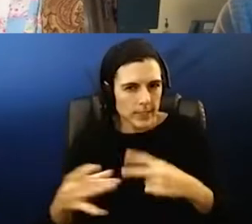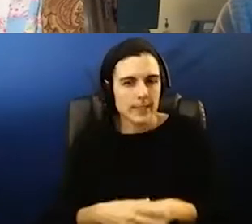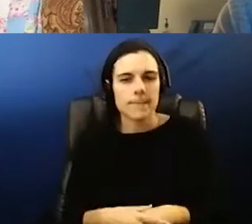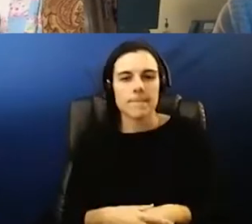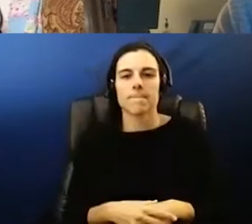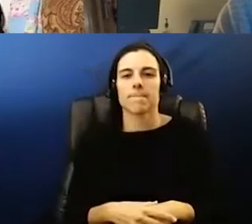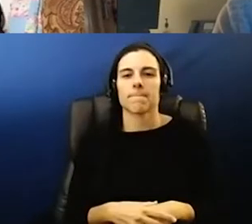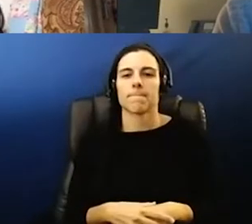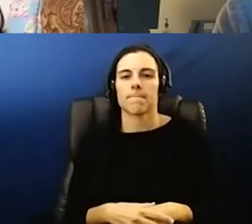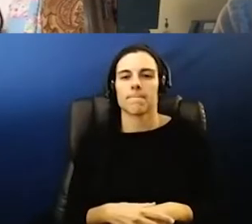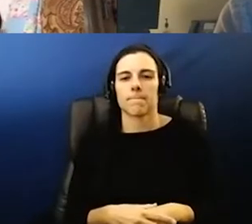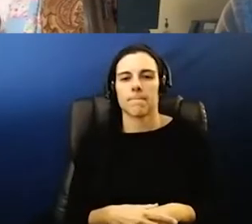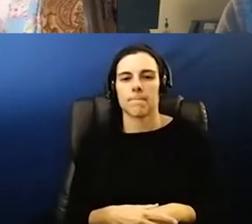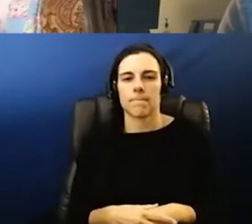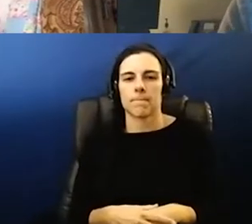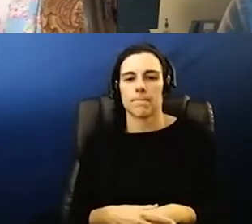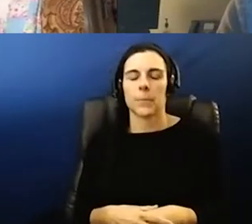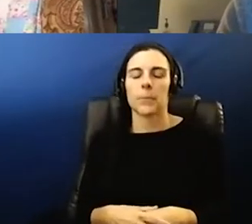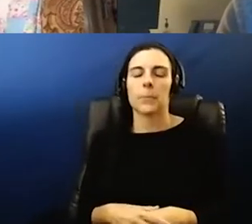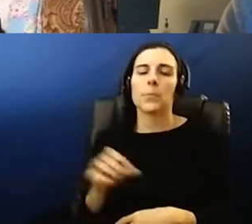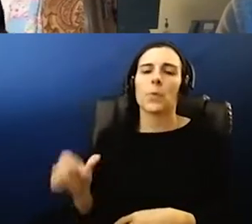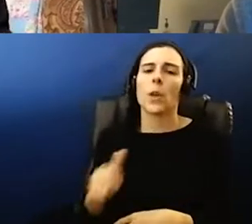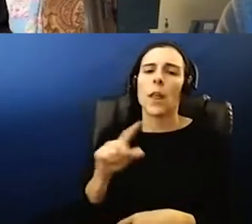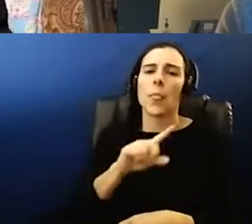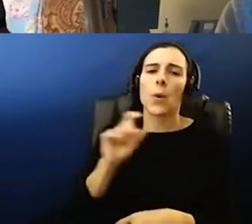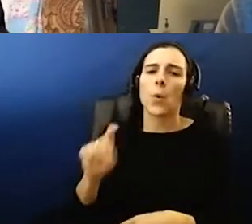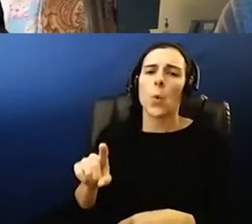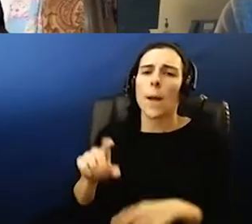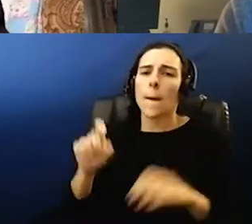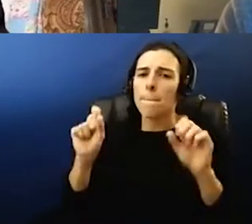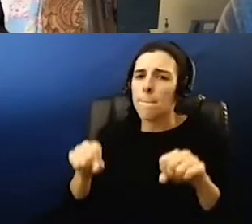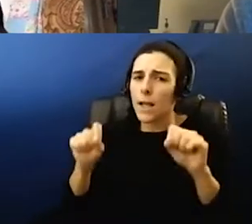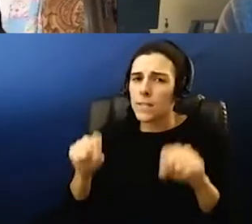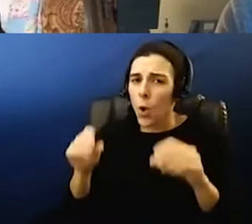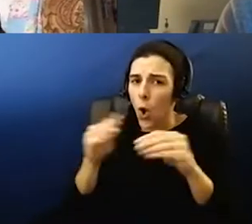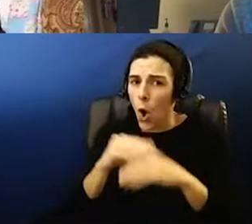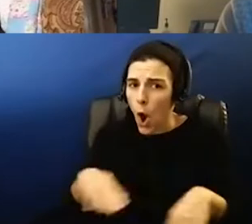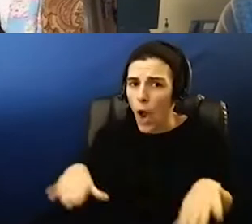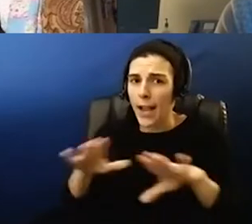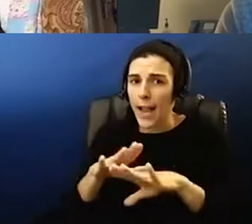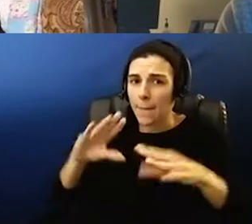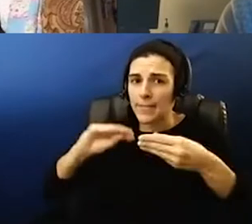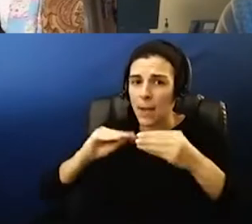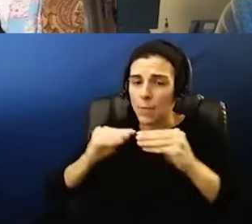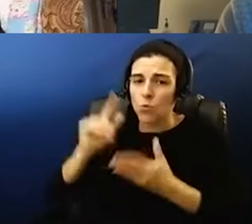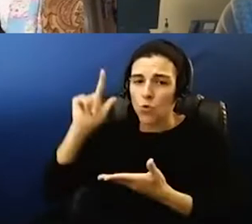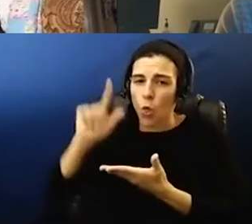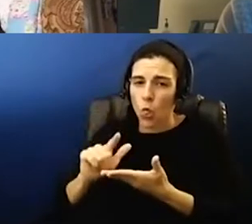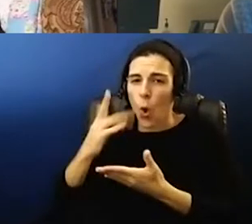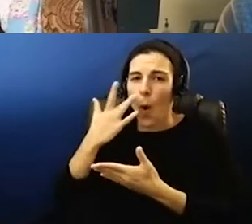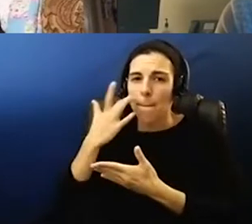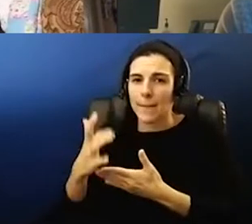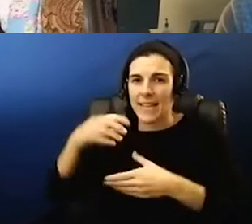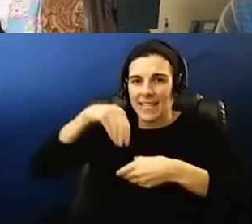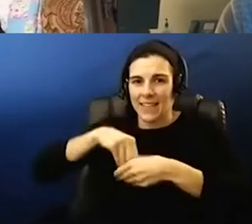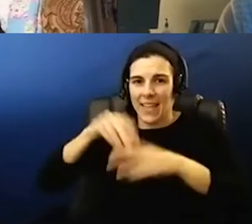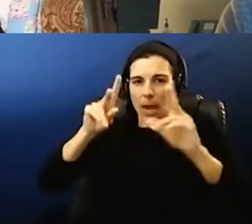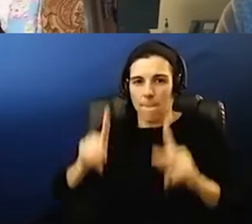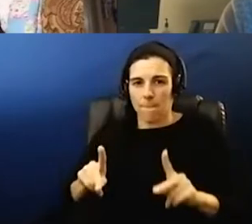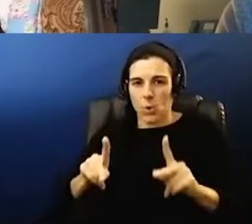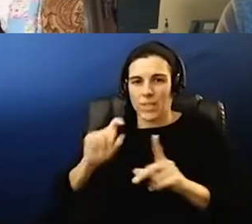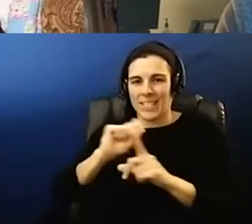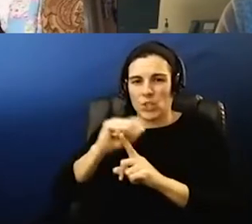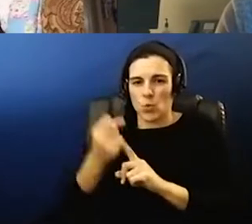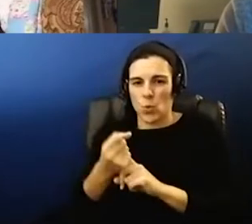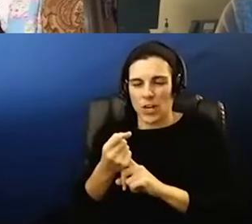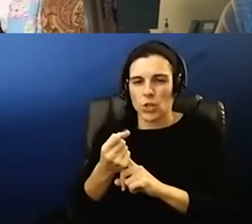question just let me get it out there so we know we are is it possible that on-campus numbers are low because of the conditions of the in-person experience and and i would